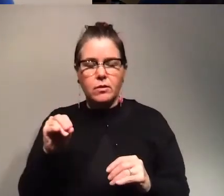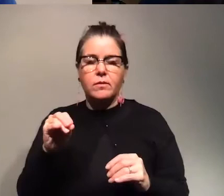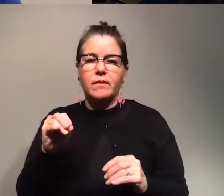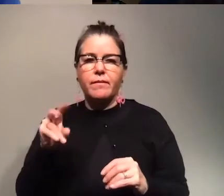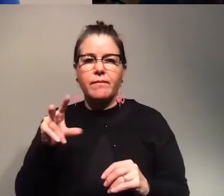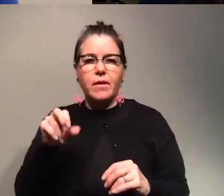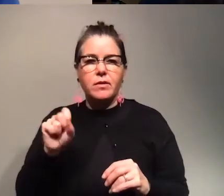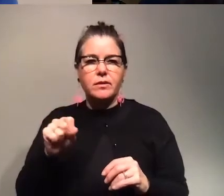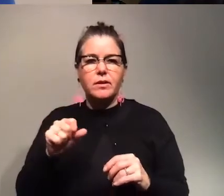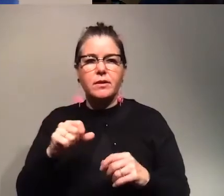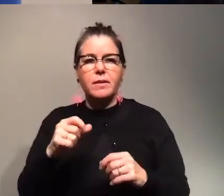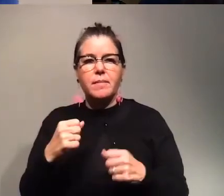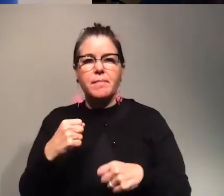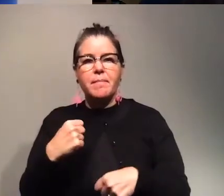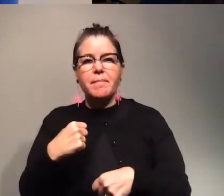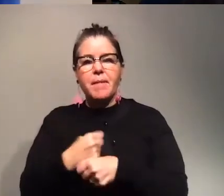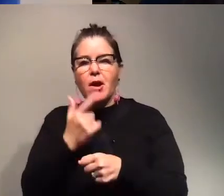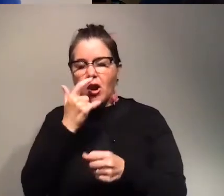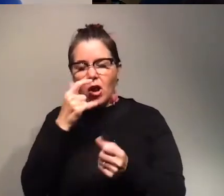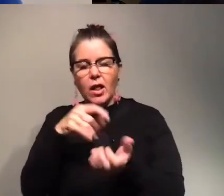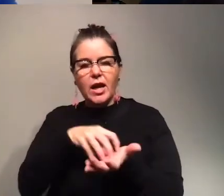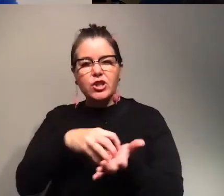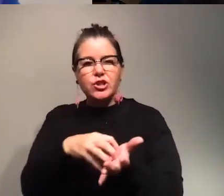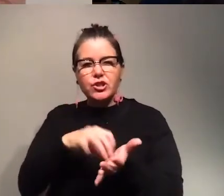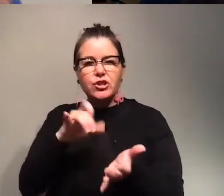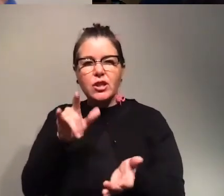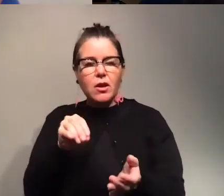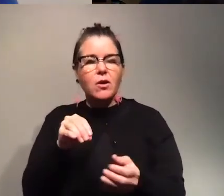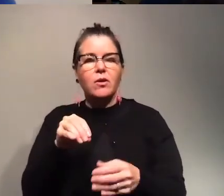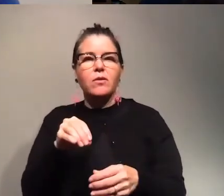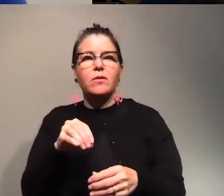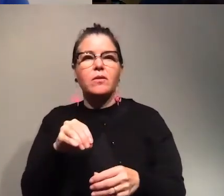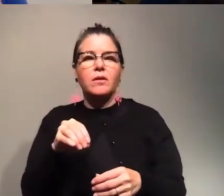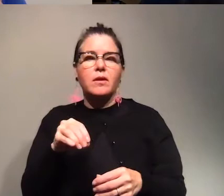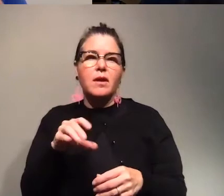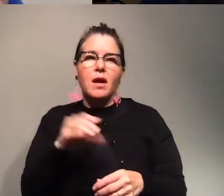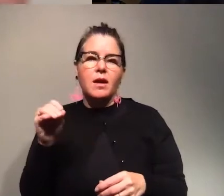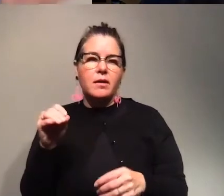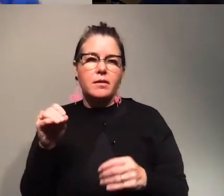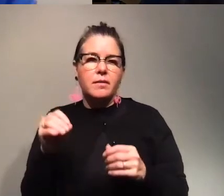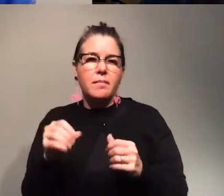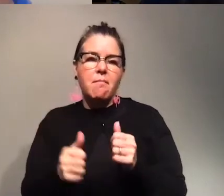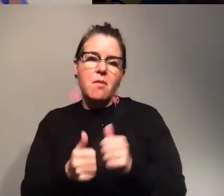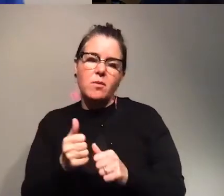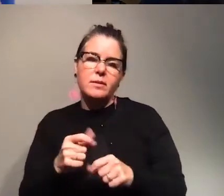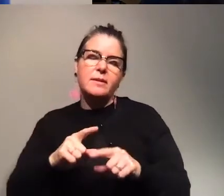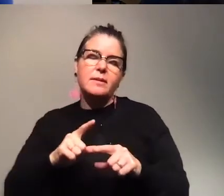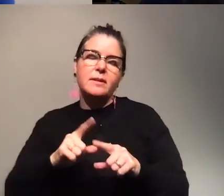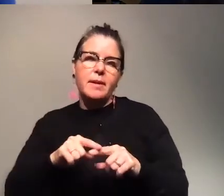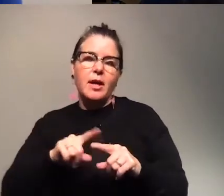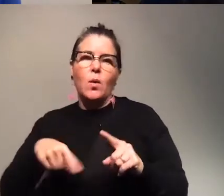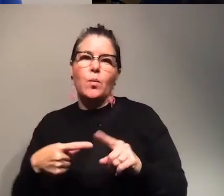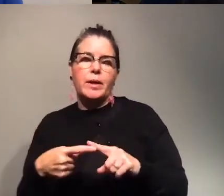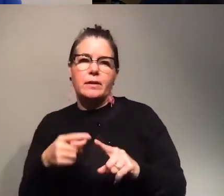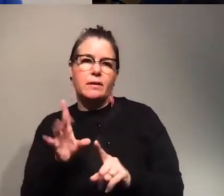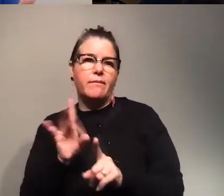So causes like yellowish pattern in the leaves and then coral. And most of them, depending on the stage of infection, but for